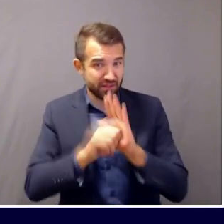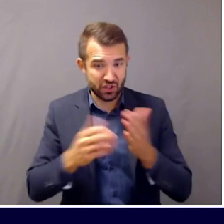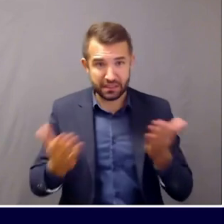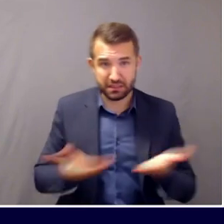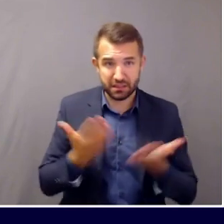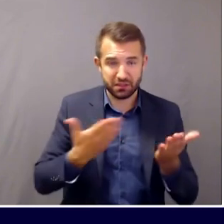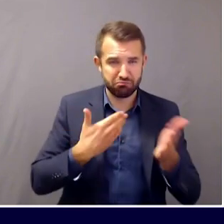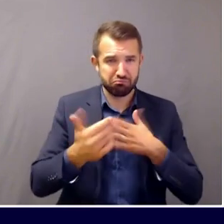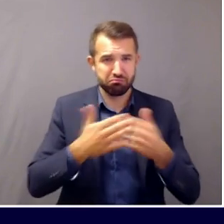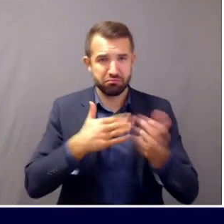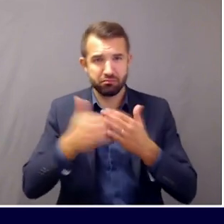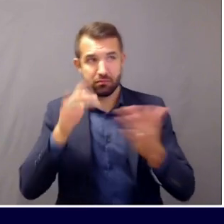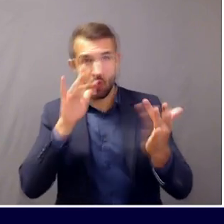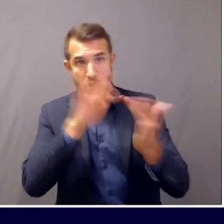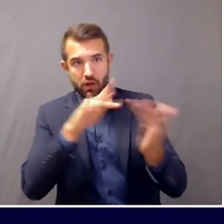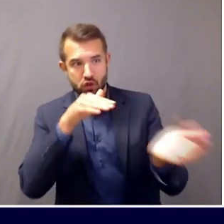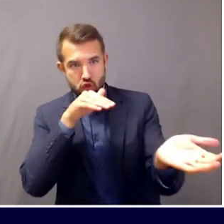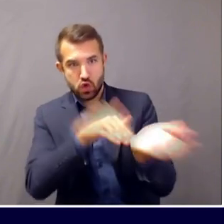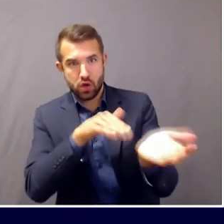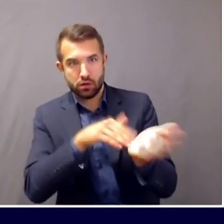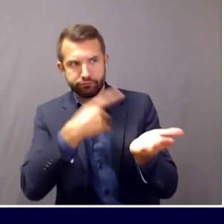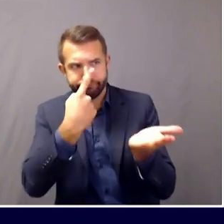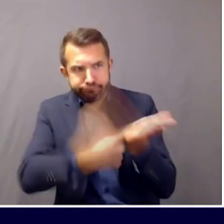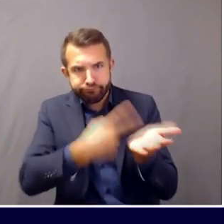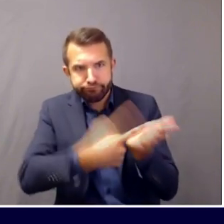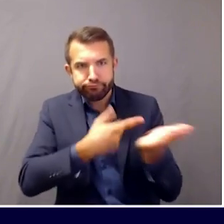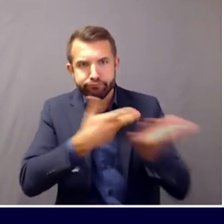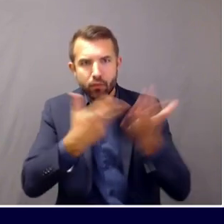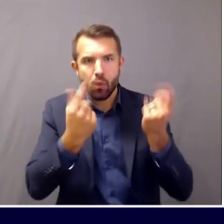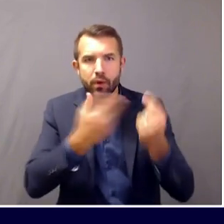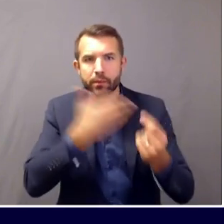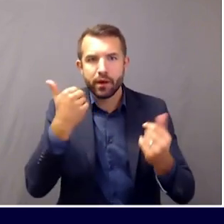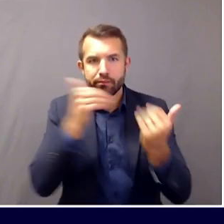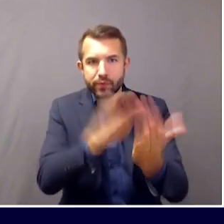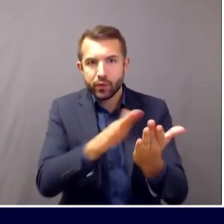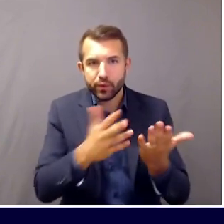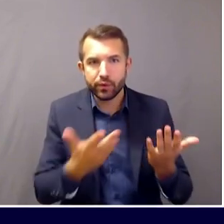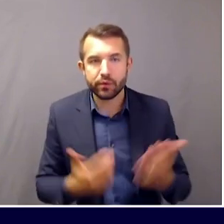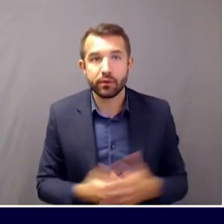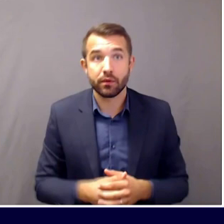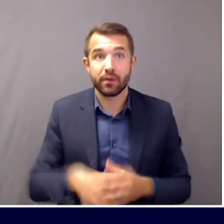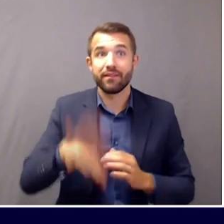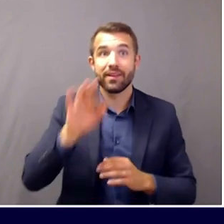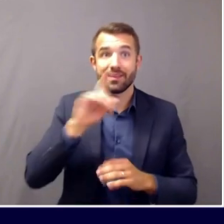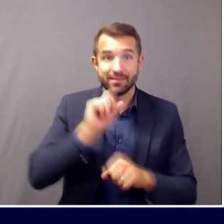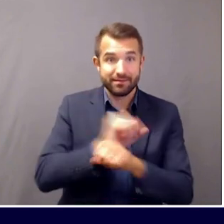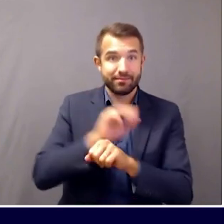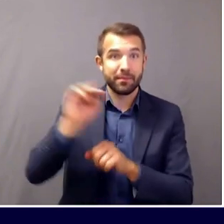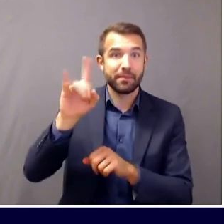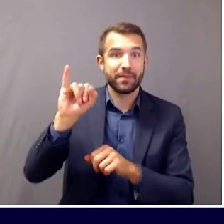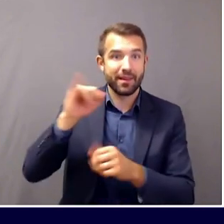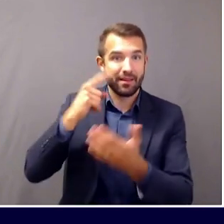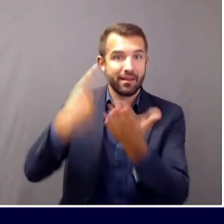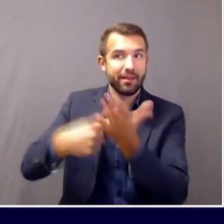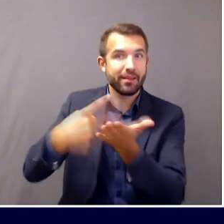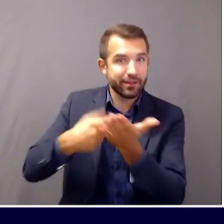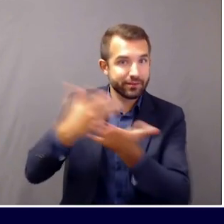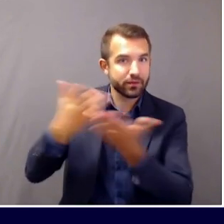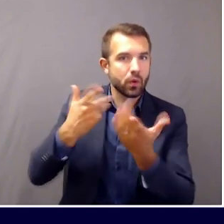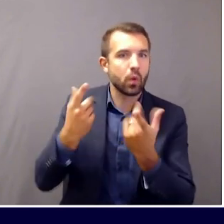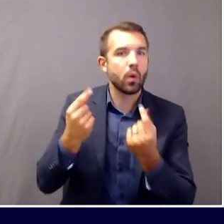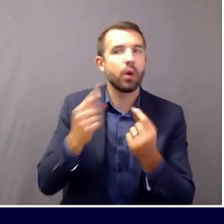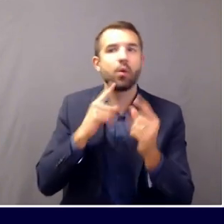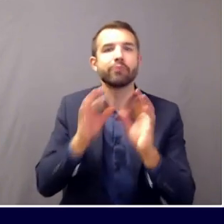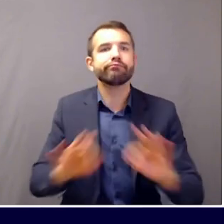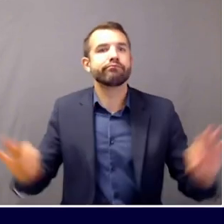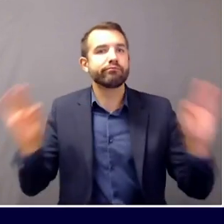working with MDI Hospital. What we want to avoid is double counting of cases. So if folks are reporting to their home